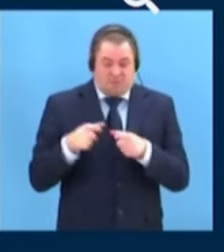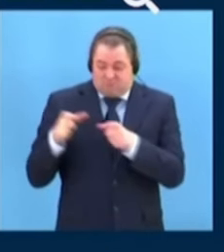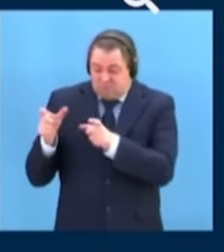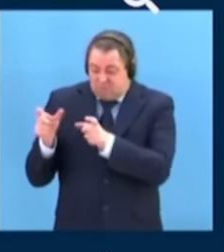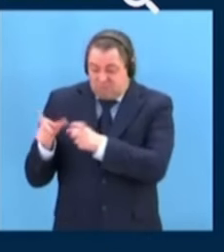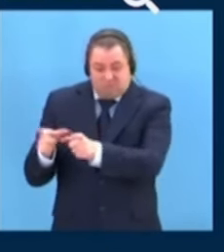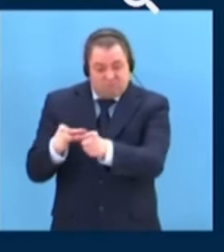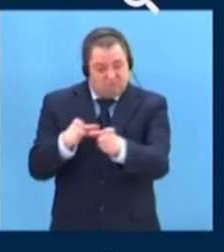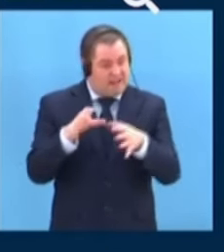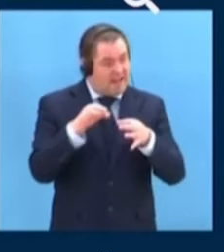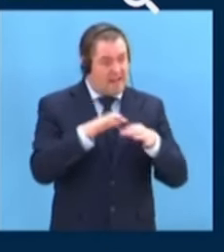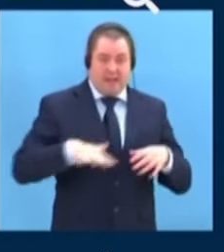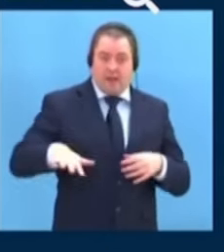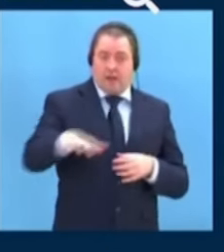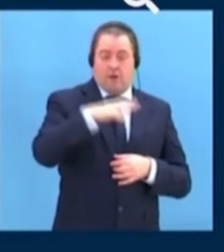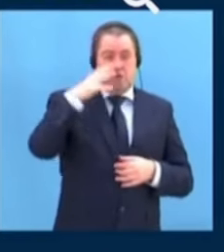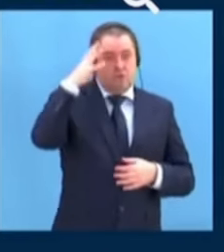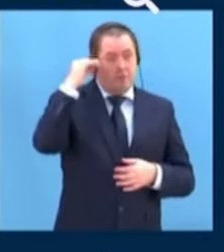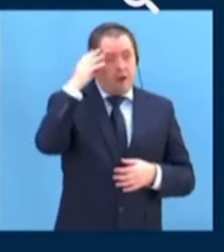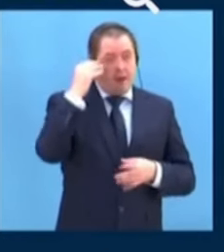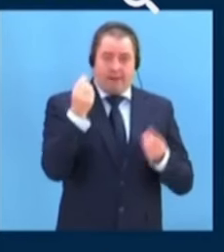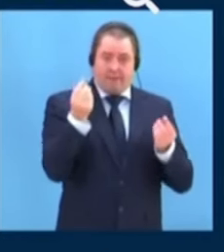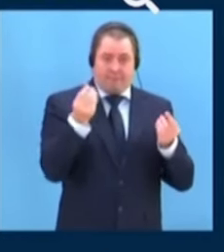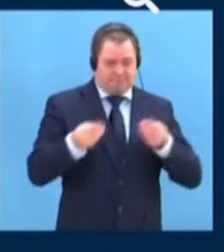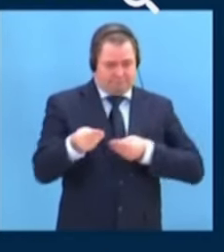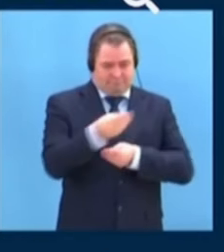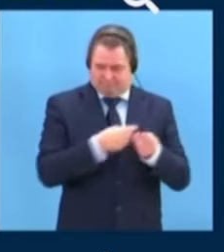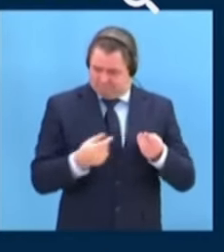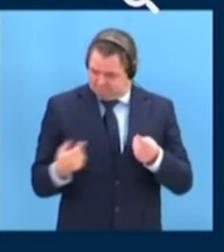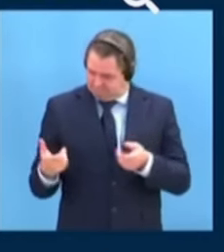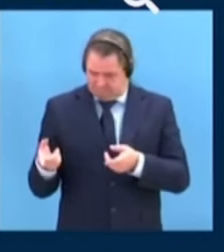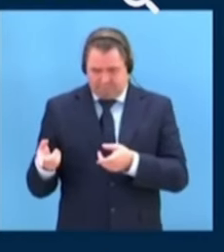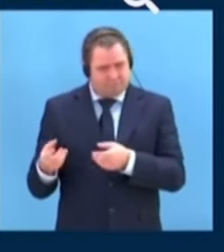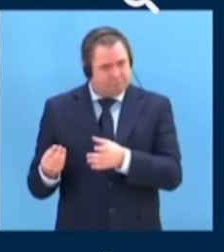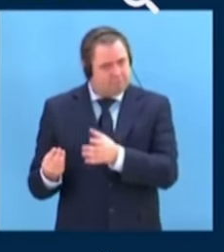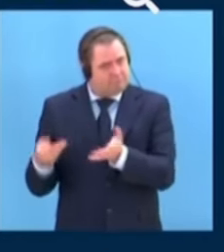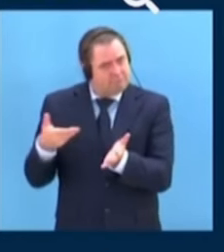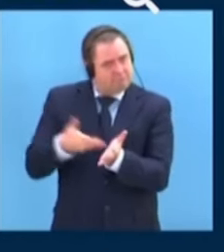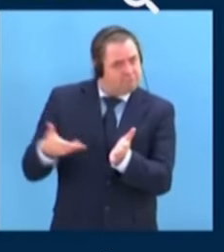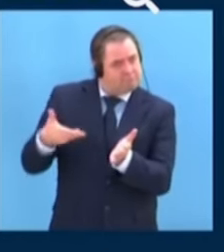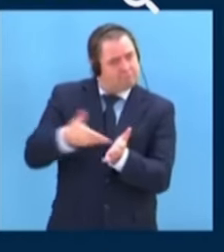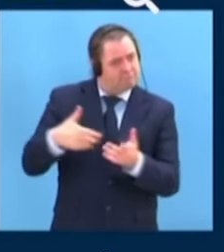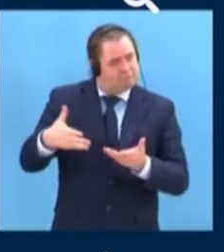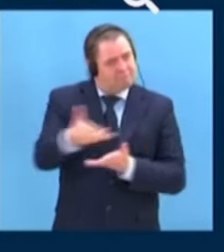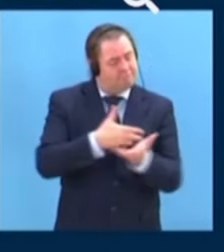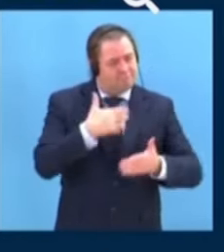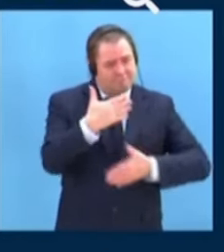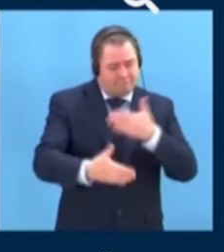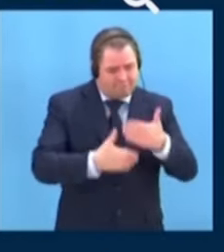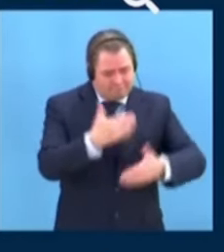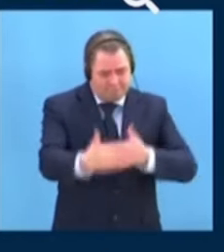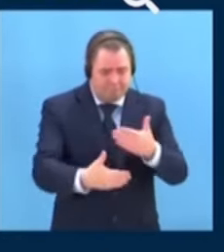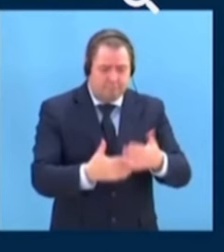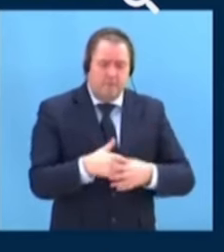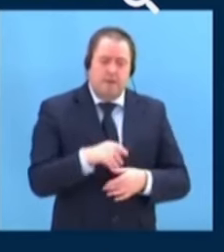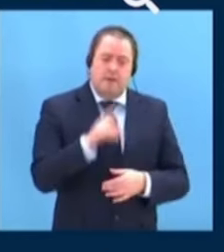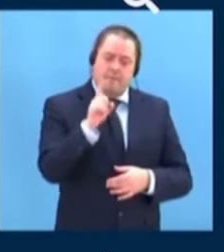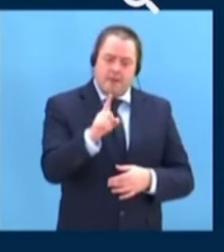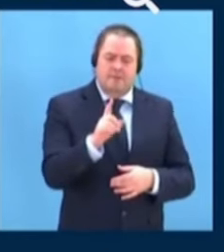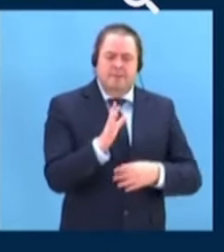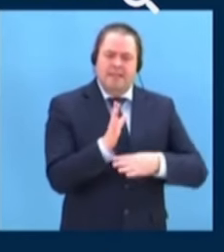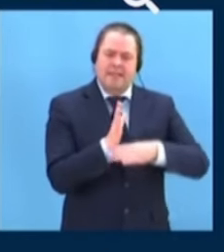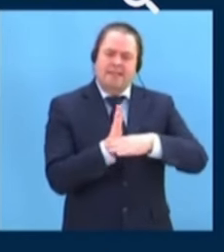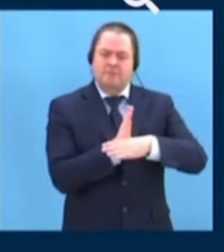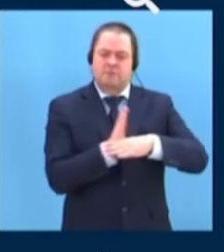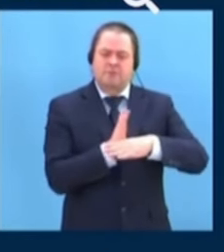significantly to Somalia's socio-economy. However, in 2000, during the interim government established in Arta of Djibouti,